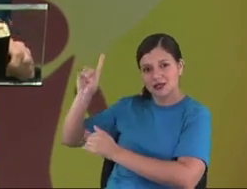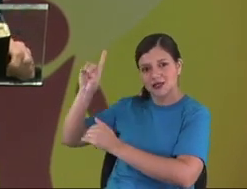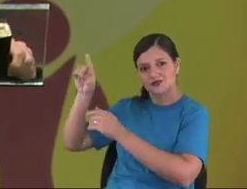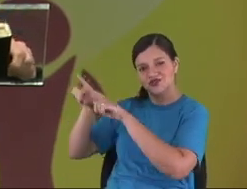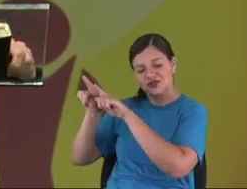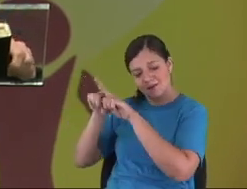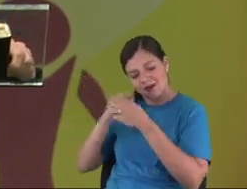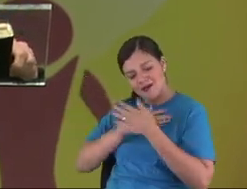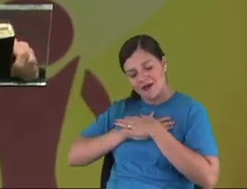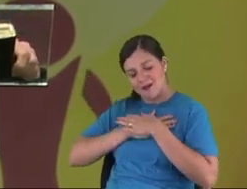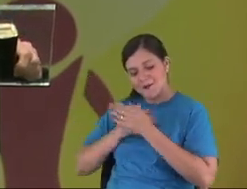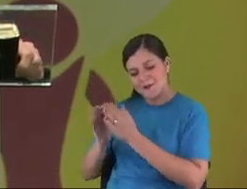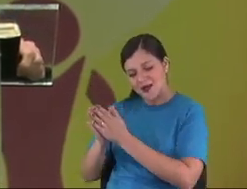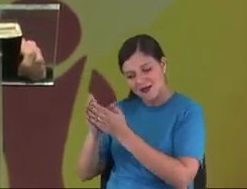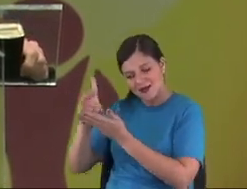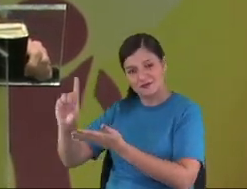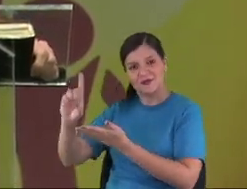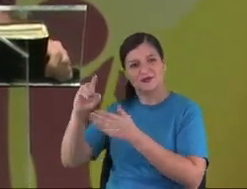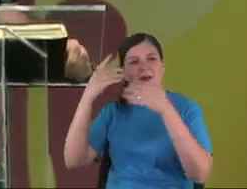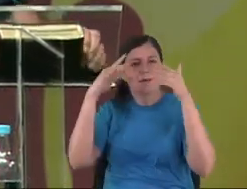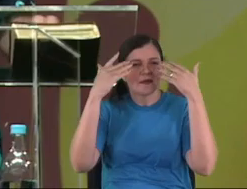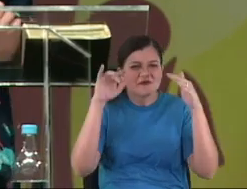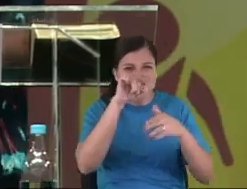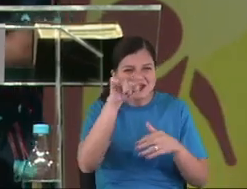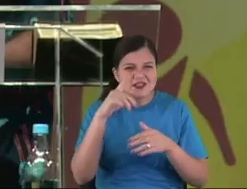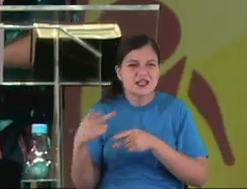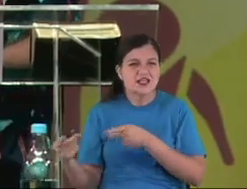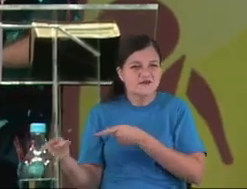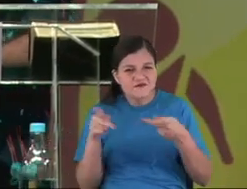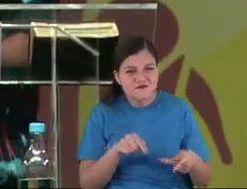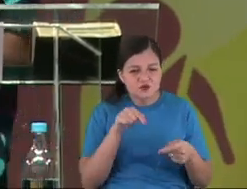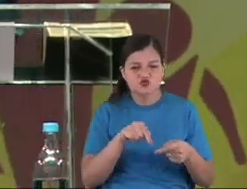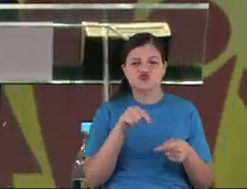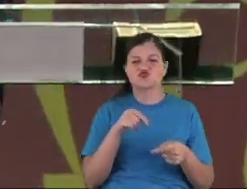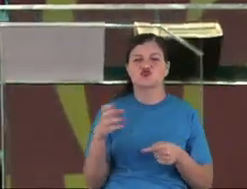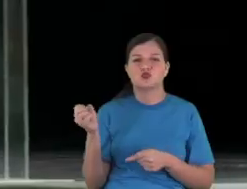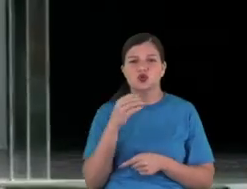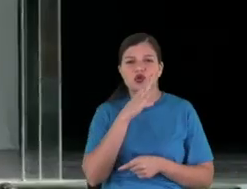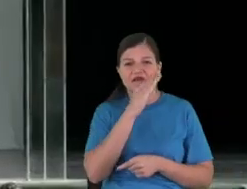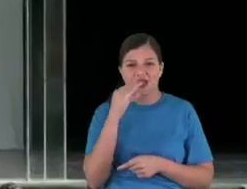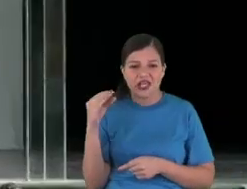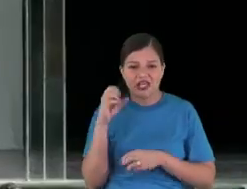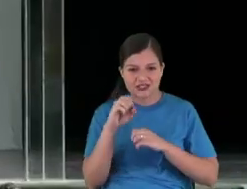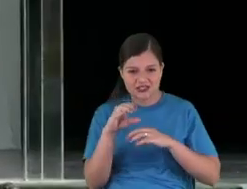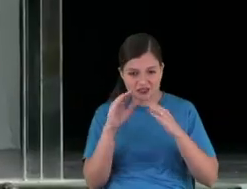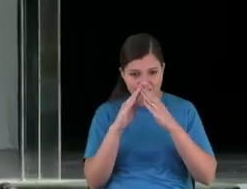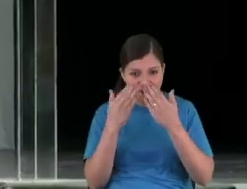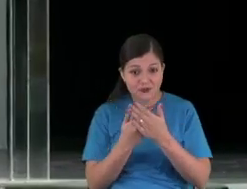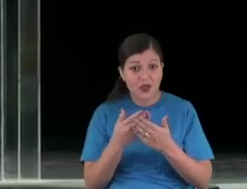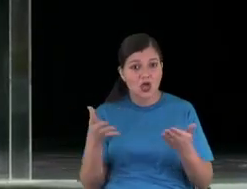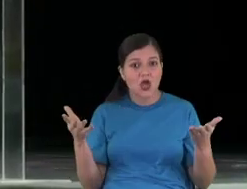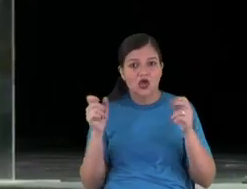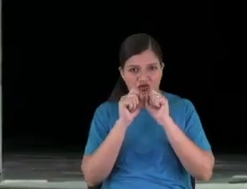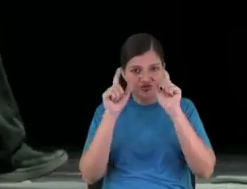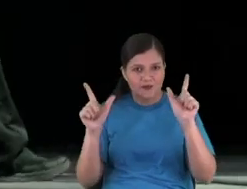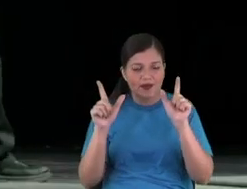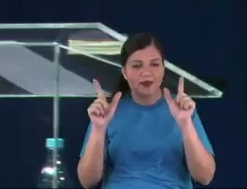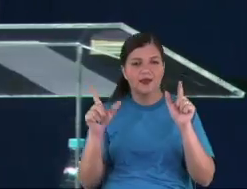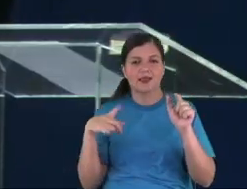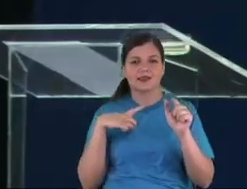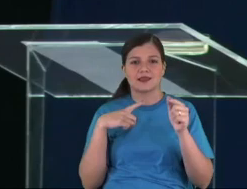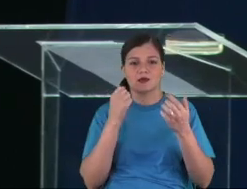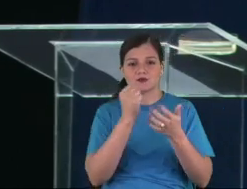God and love His world. Congrats, you bring your kids to the Nova Kids here, kids' program.